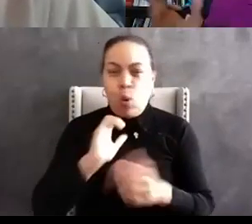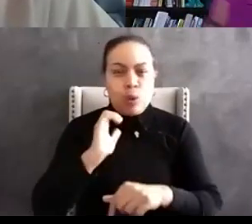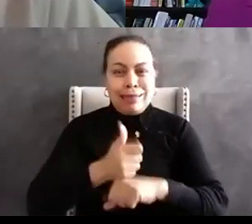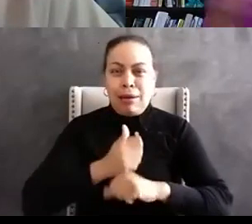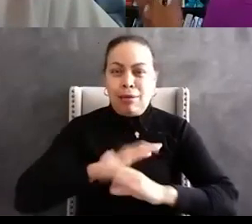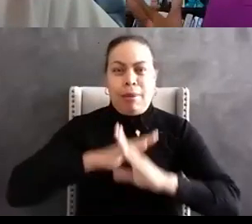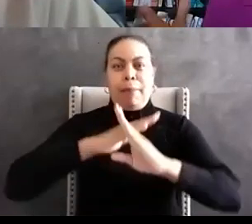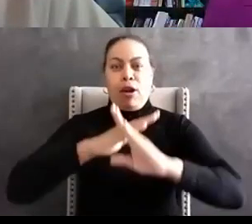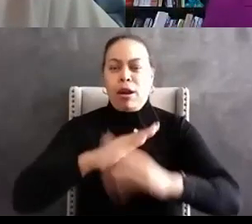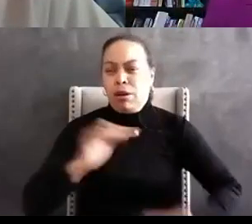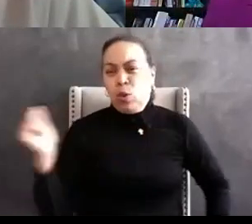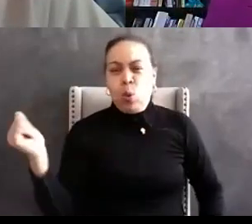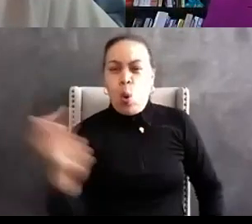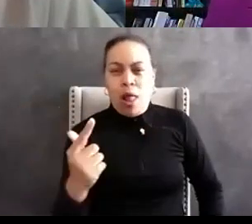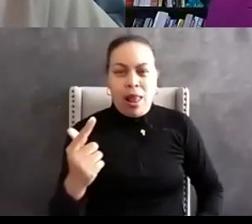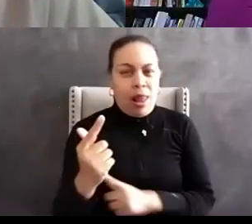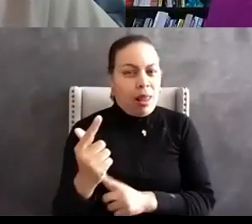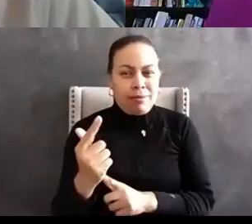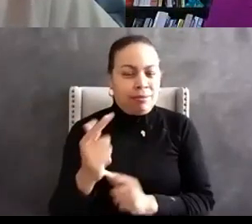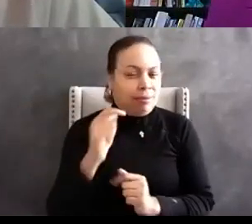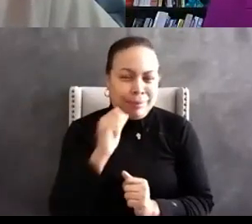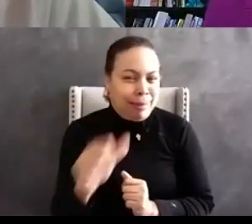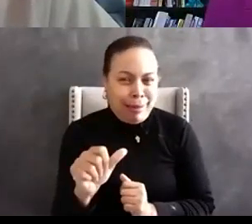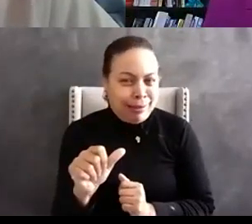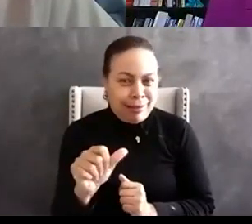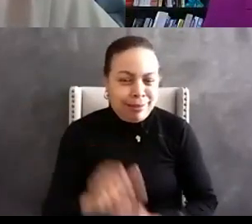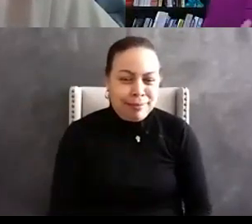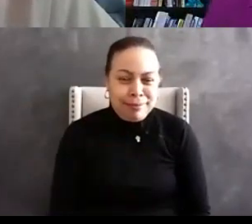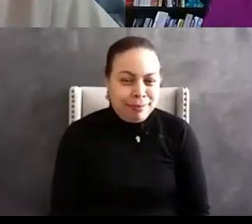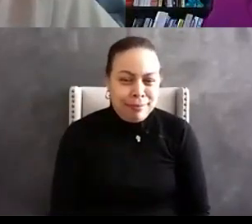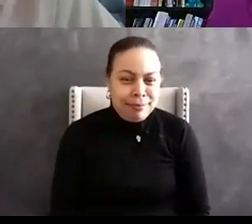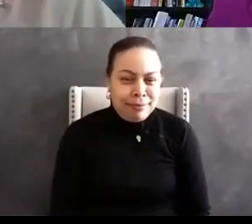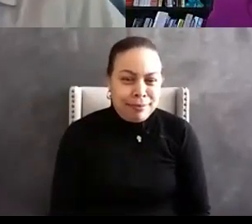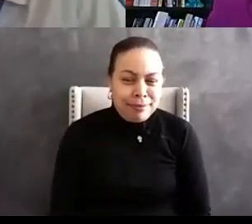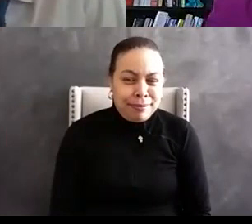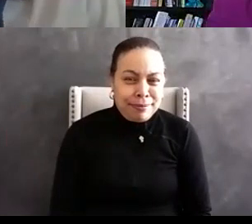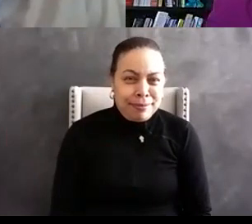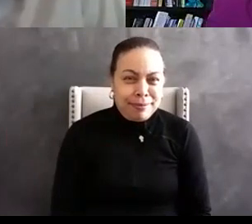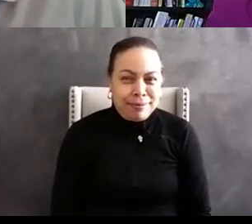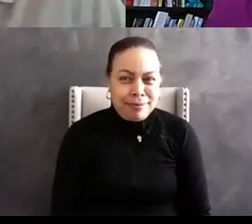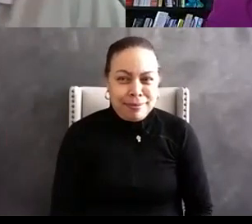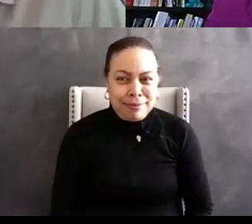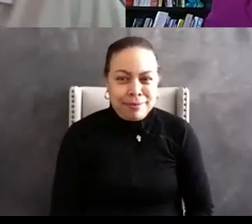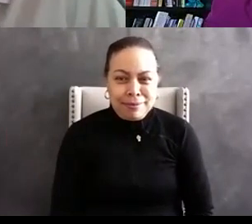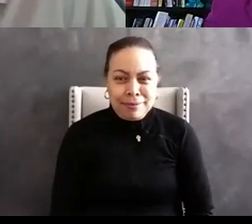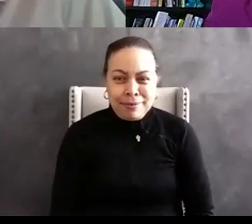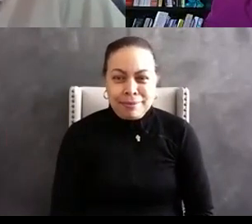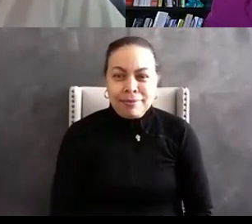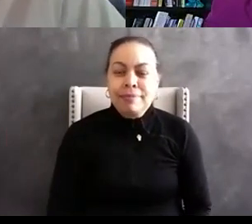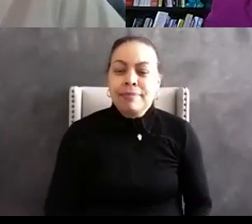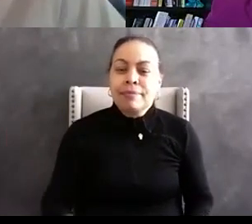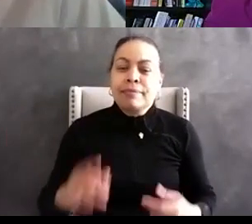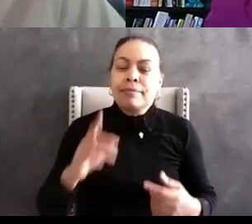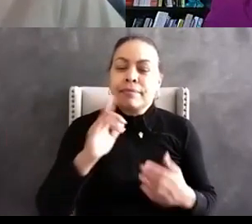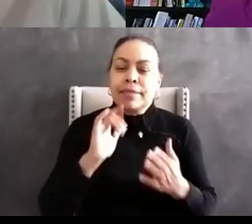it's they all think this because they all don't they absolutely do not i think there more people right now who think that